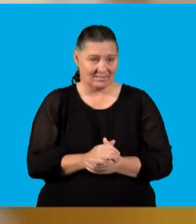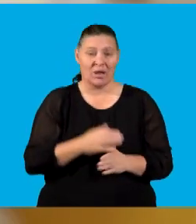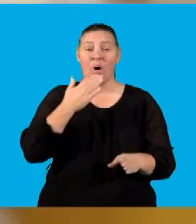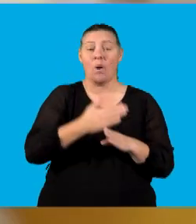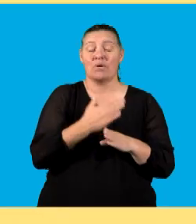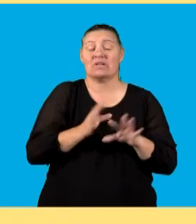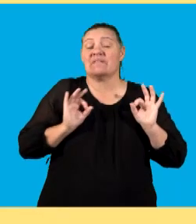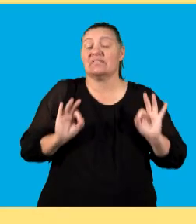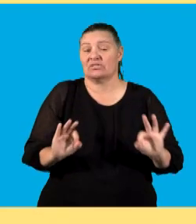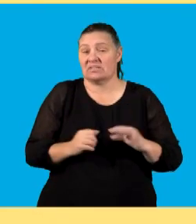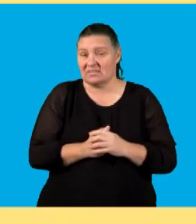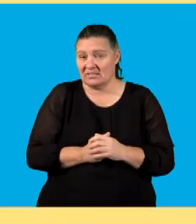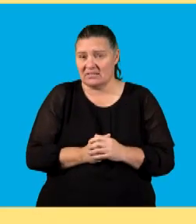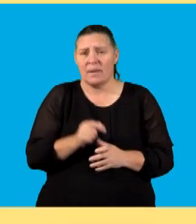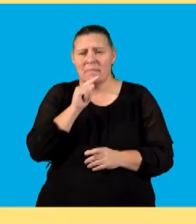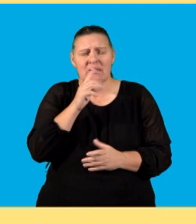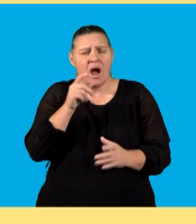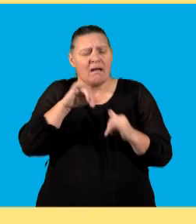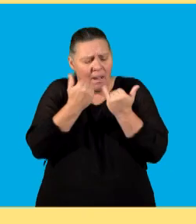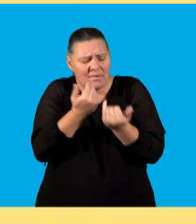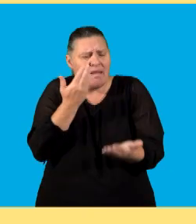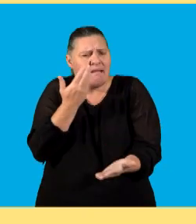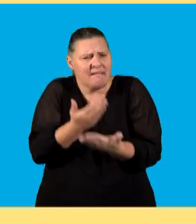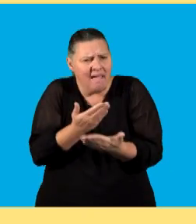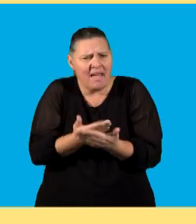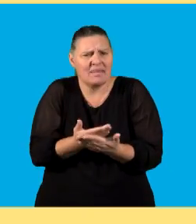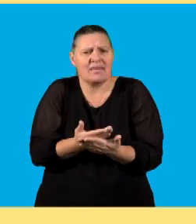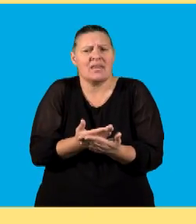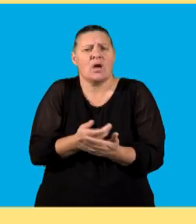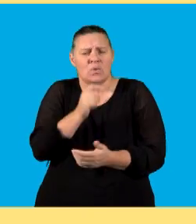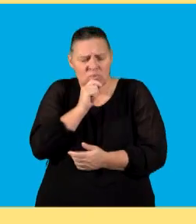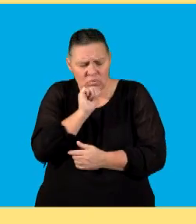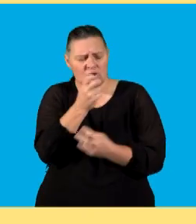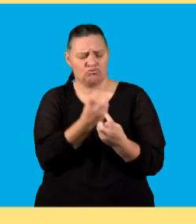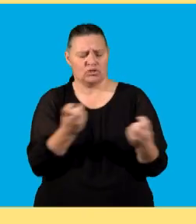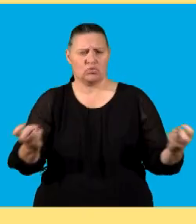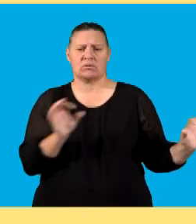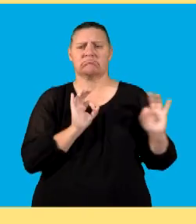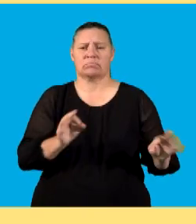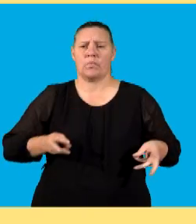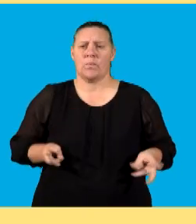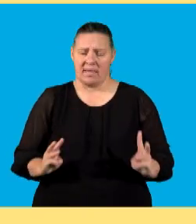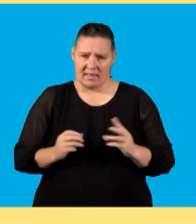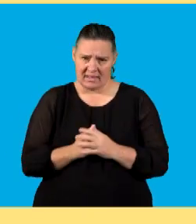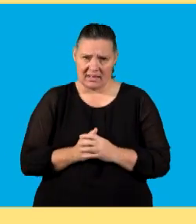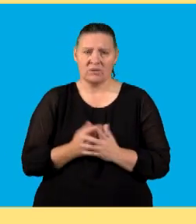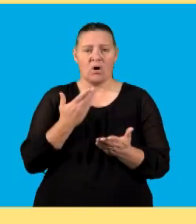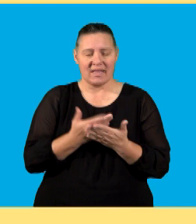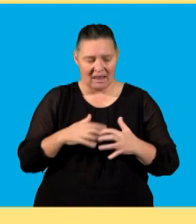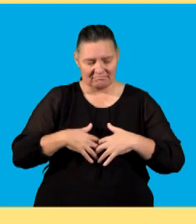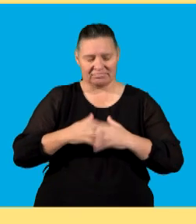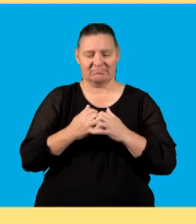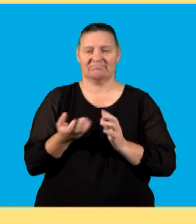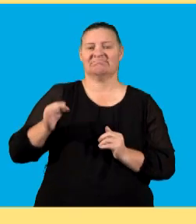in today's class. Operating efficiency. It is the ability of a company or organization to utilize its resources effectively